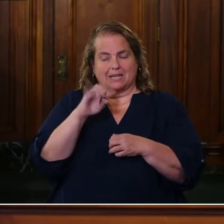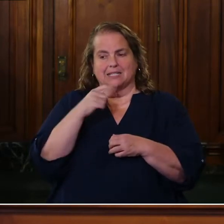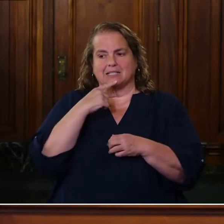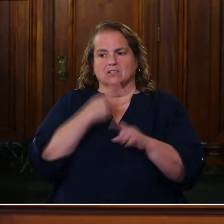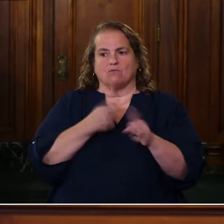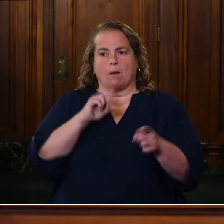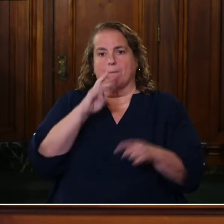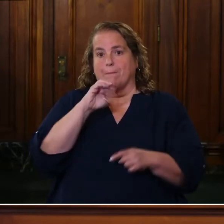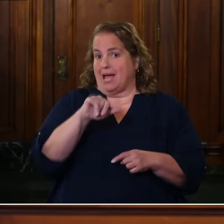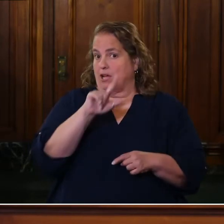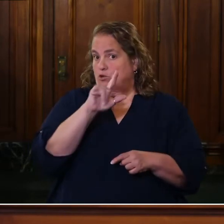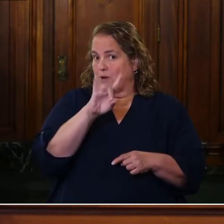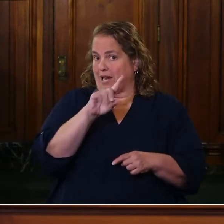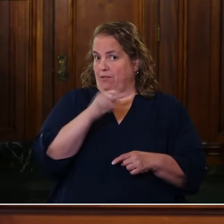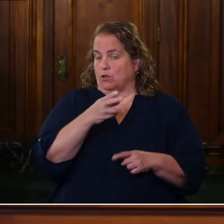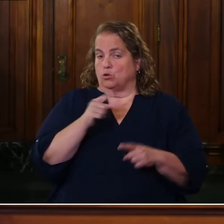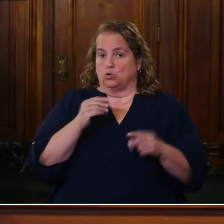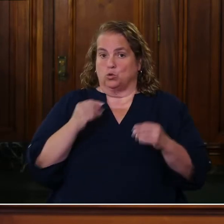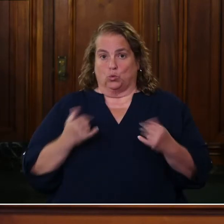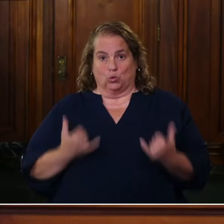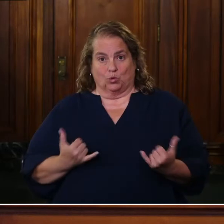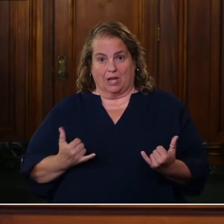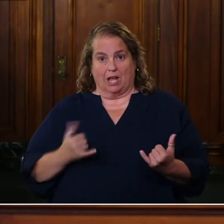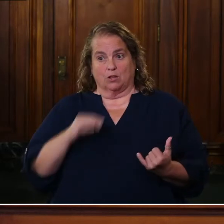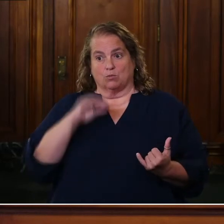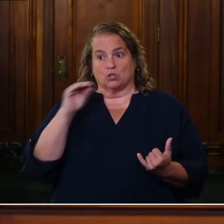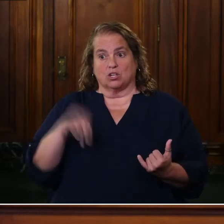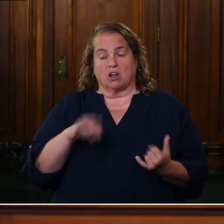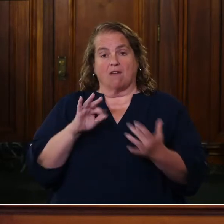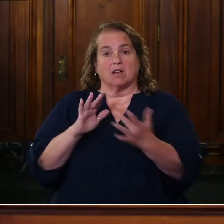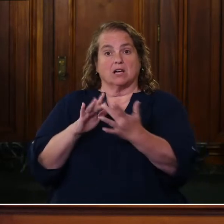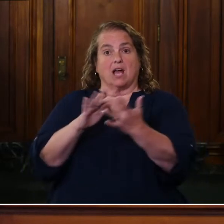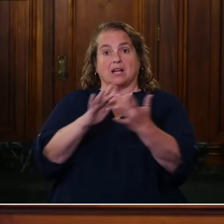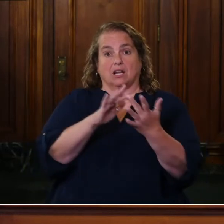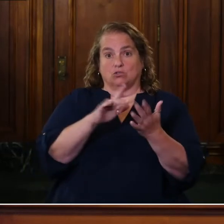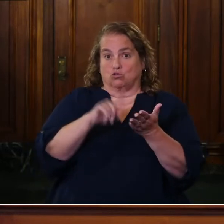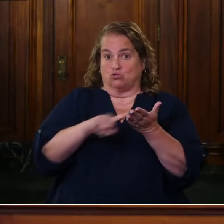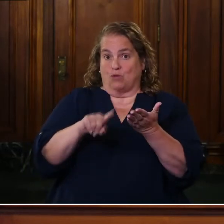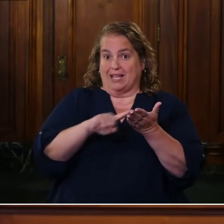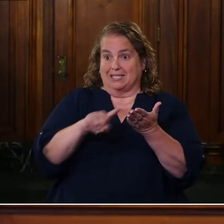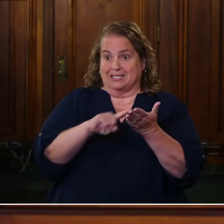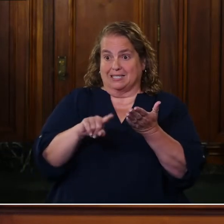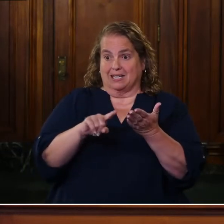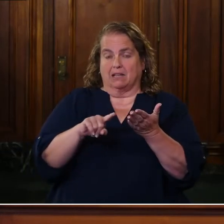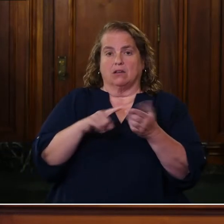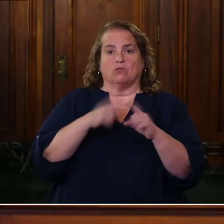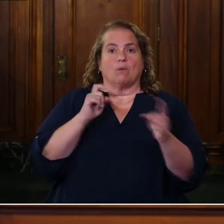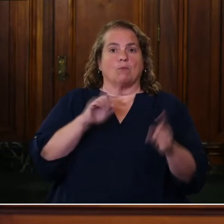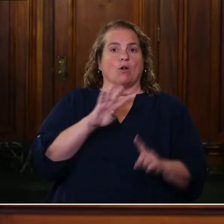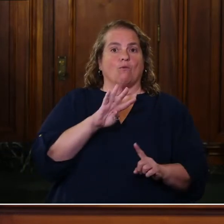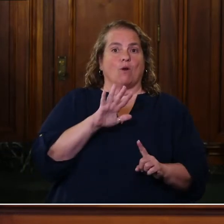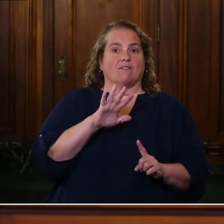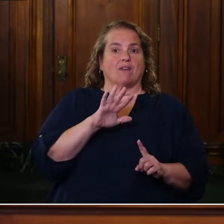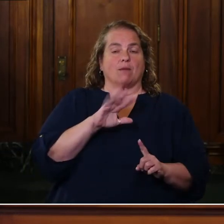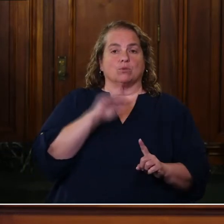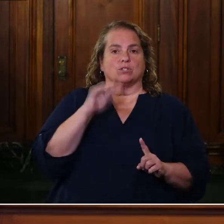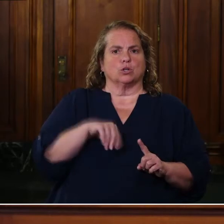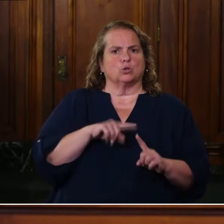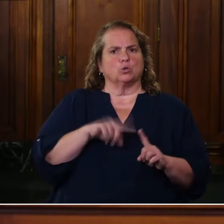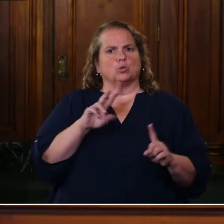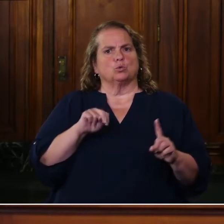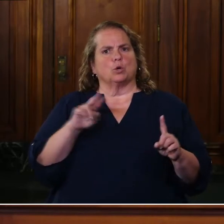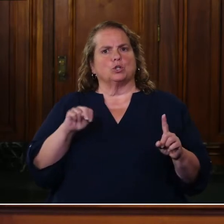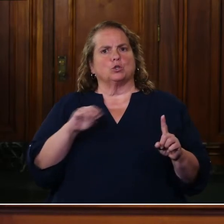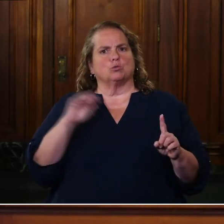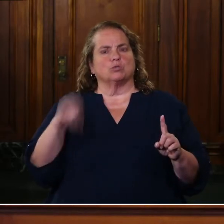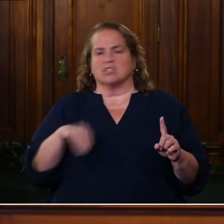May 28th of today, the, uh, percentage of contacts traced fell from 45% to 22%, which is not very